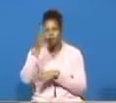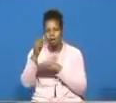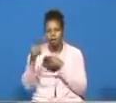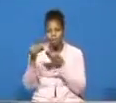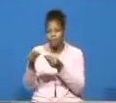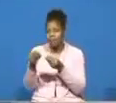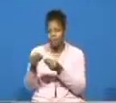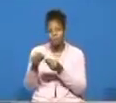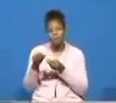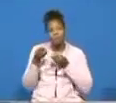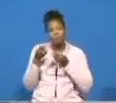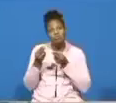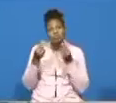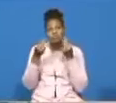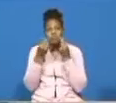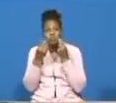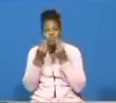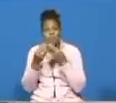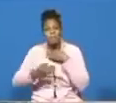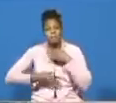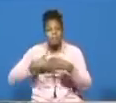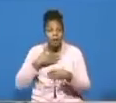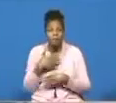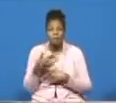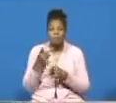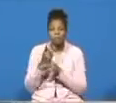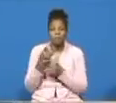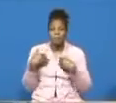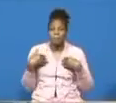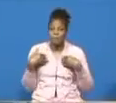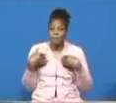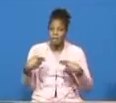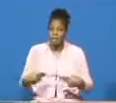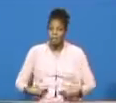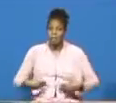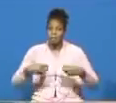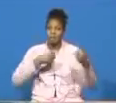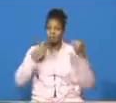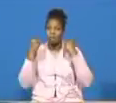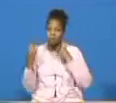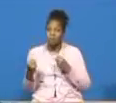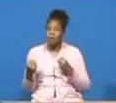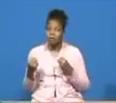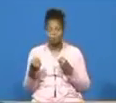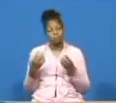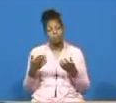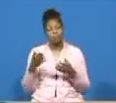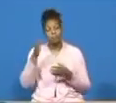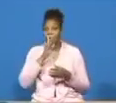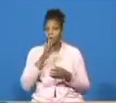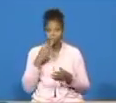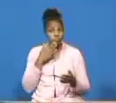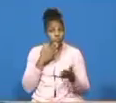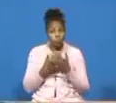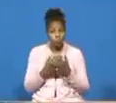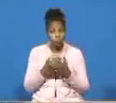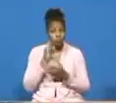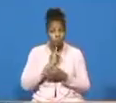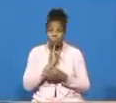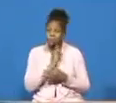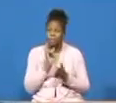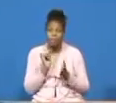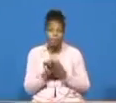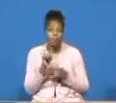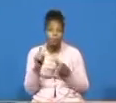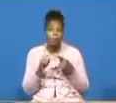nourishing their bodies and keeping them healthy and strong as a matter of a fact god was so good to israel that